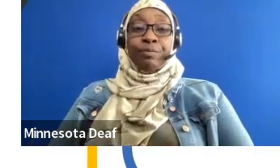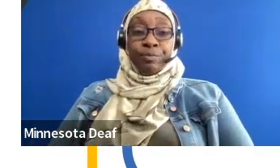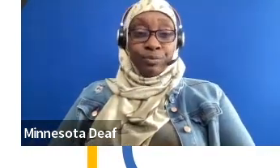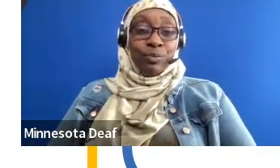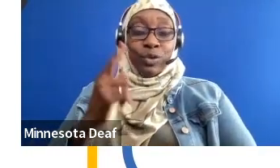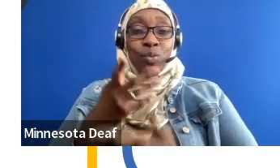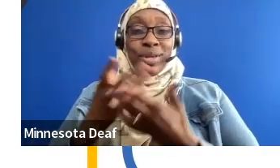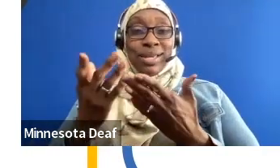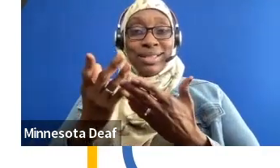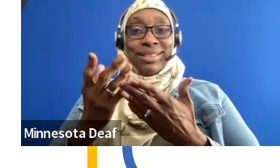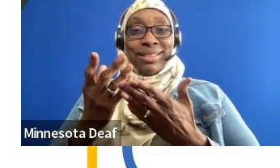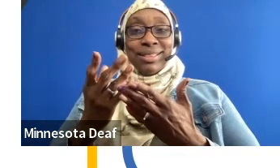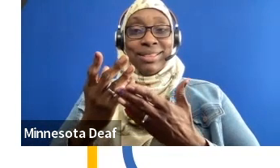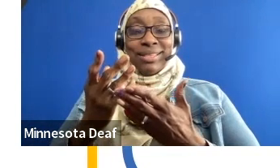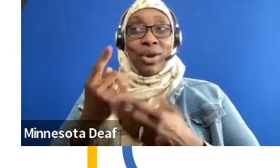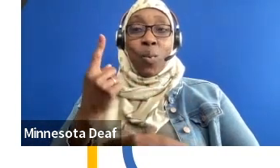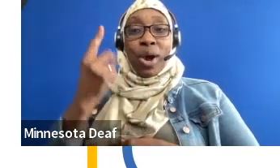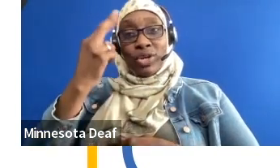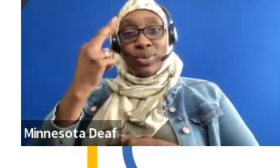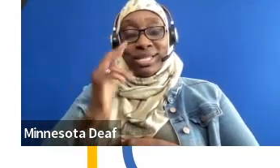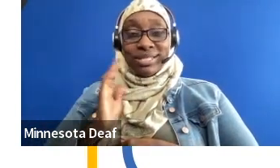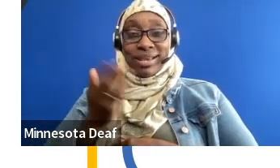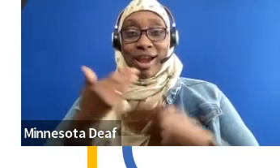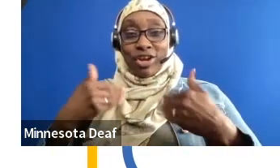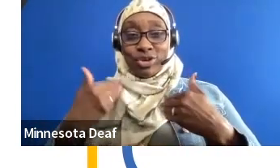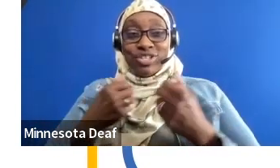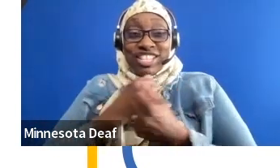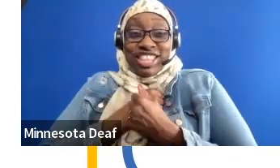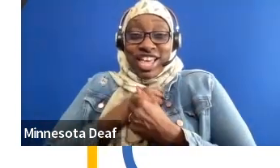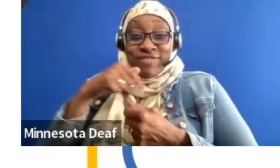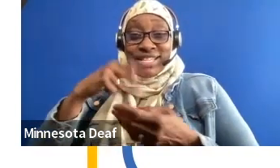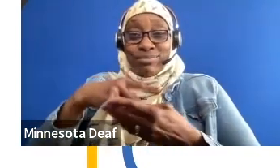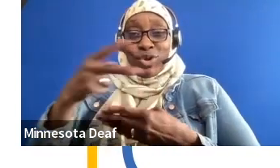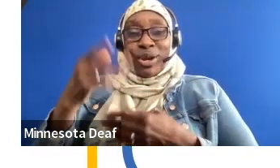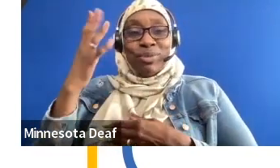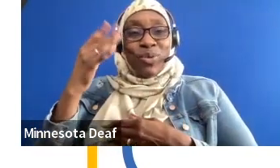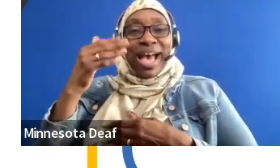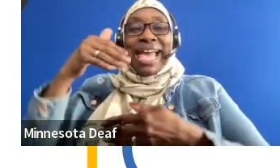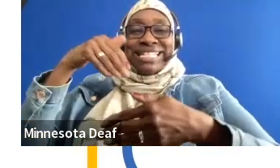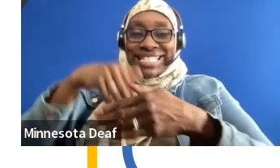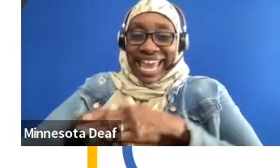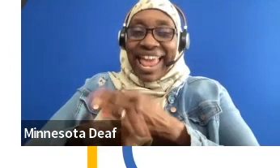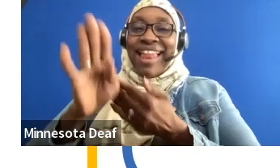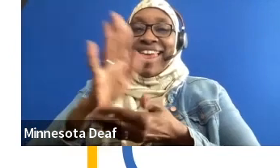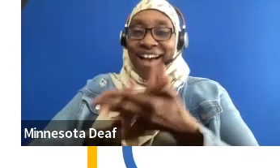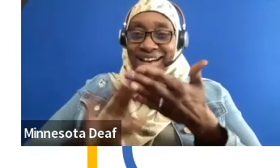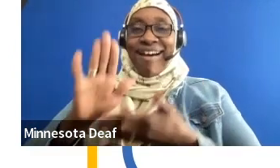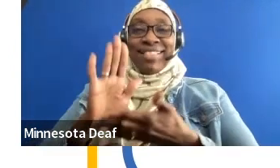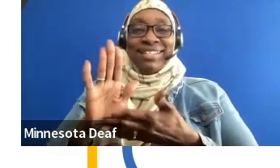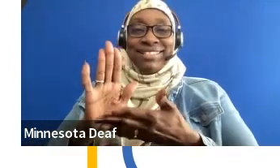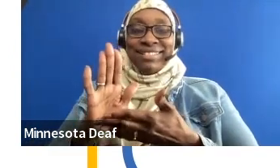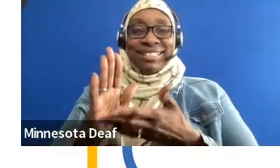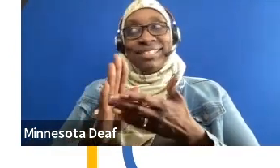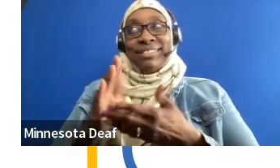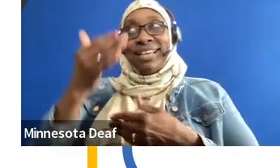program is it's in-person at a college dorm, right? I think, I don't remember which college. I should have